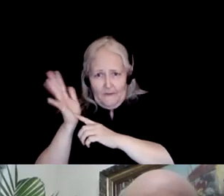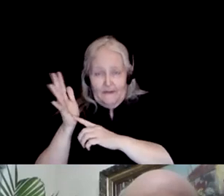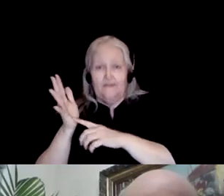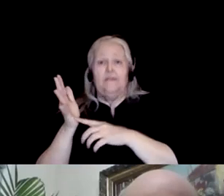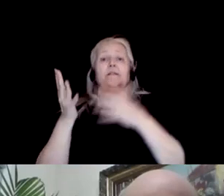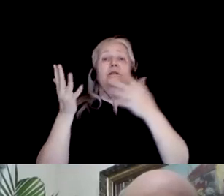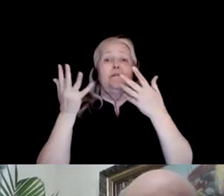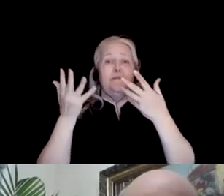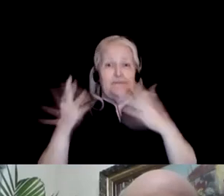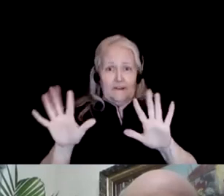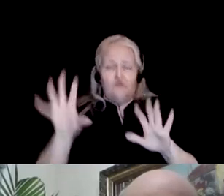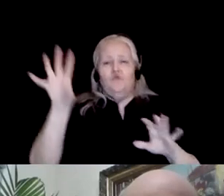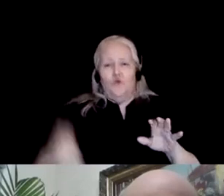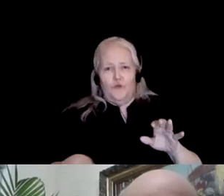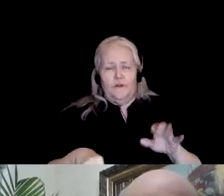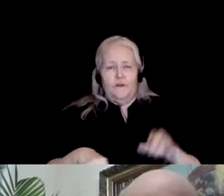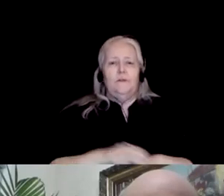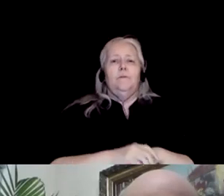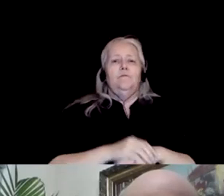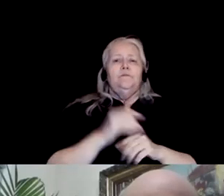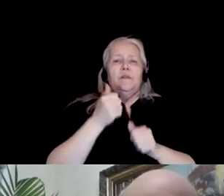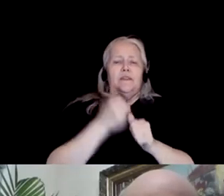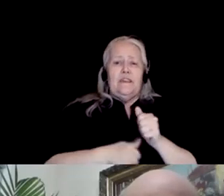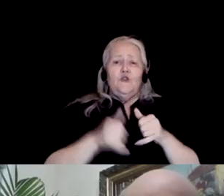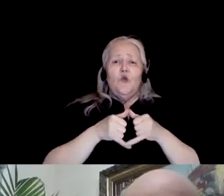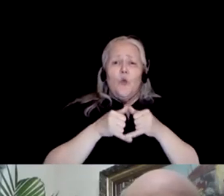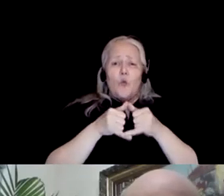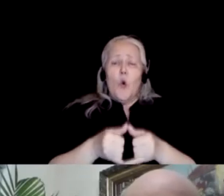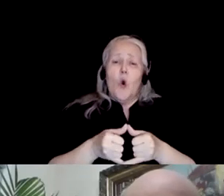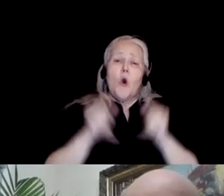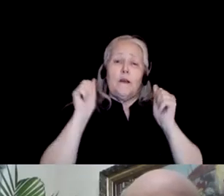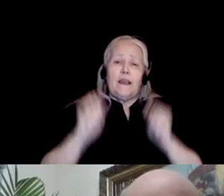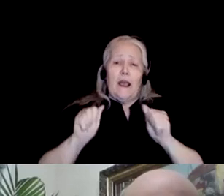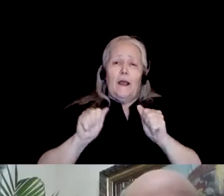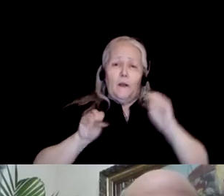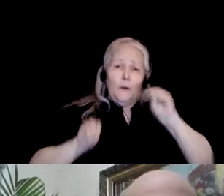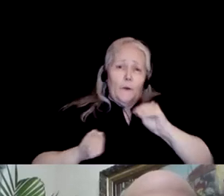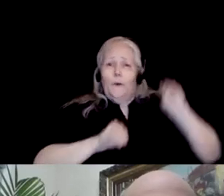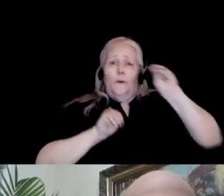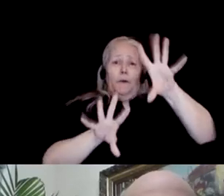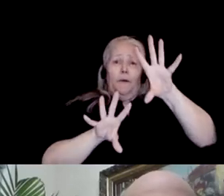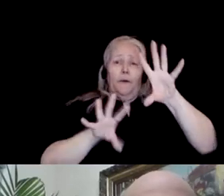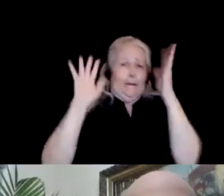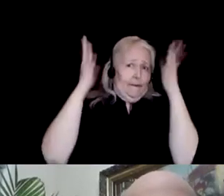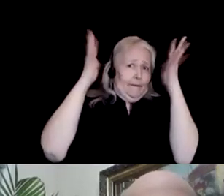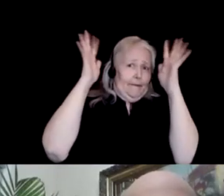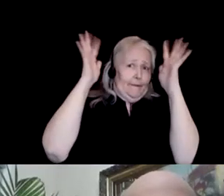everybody can turn their camera and microphone on and we'll have a little applause for each award briefly.